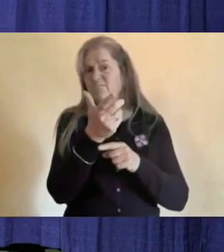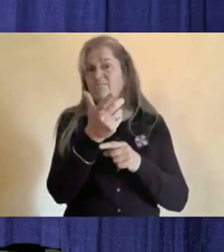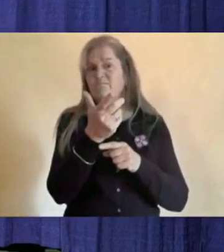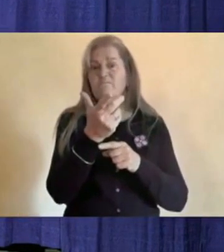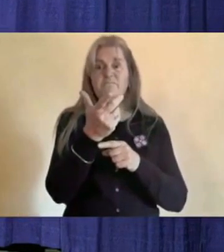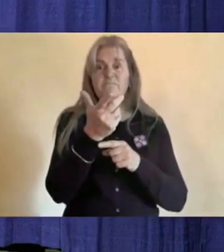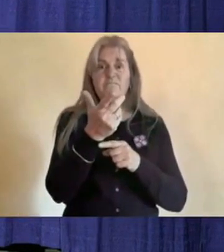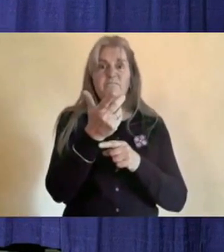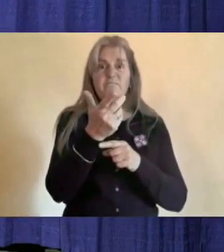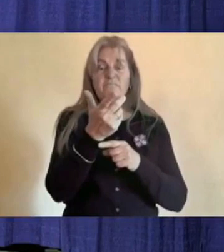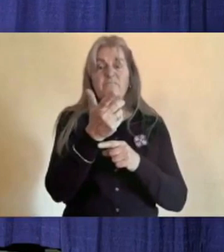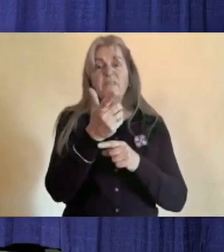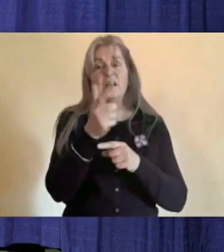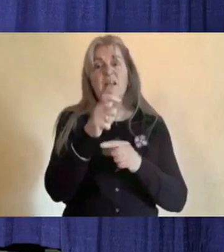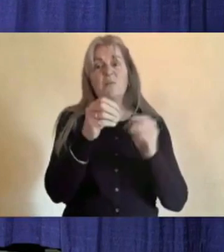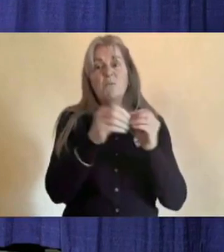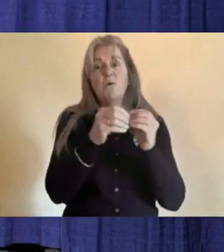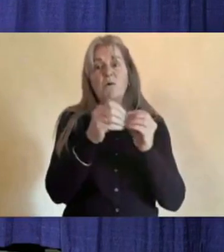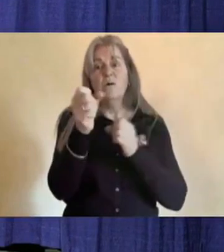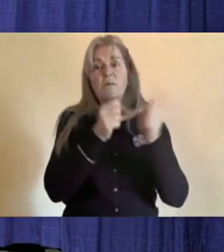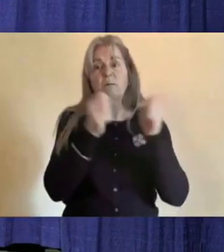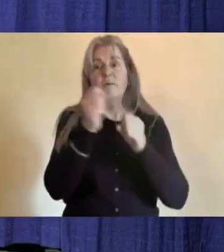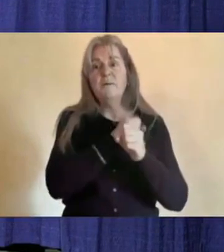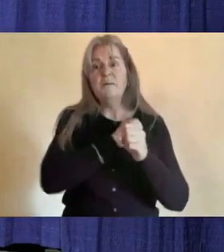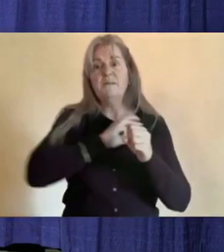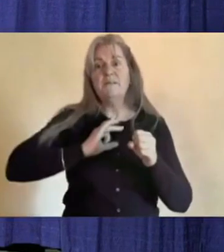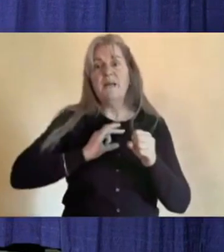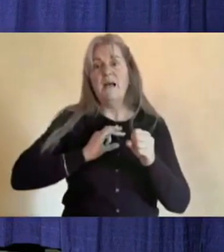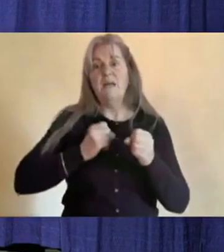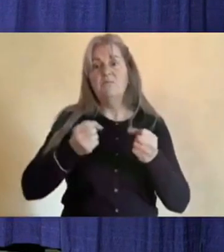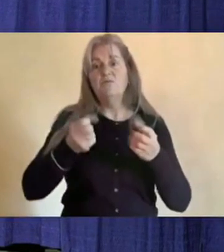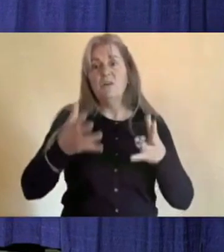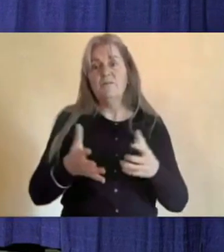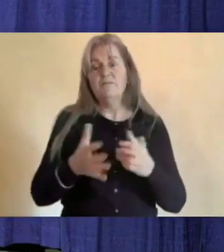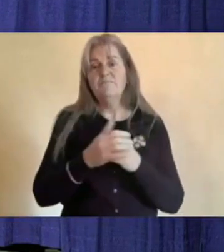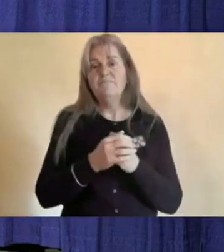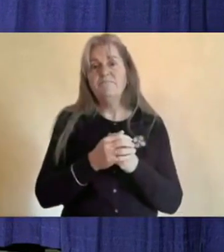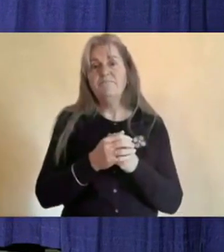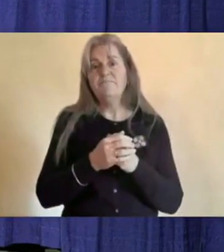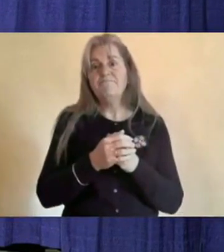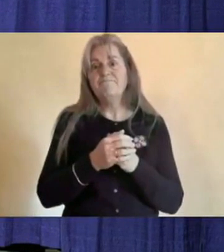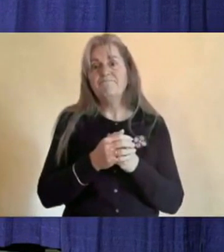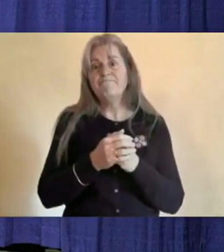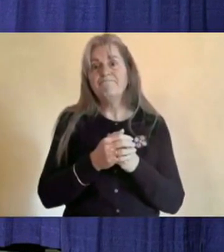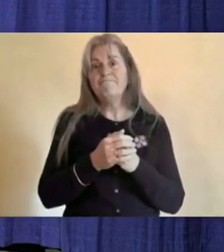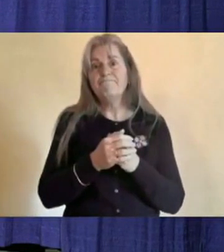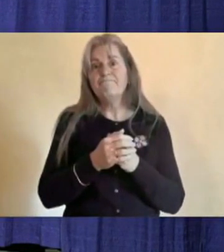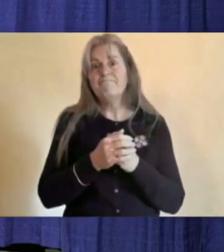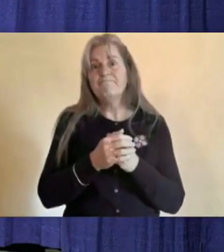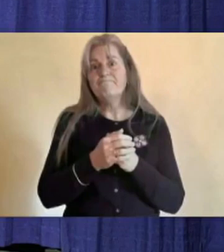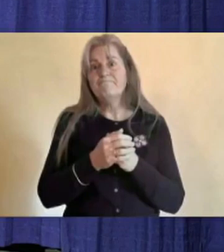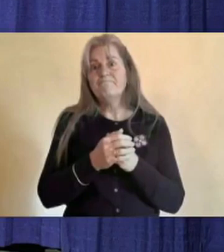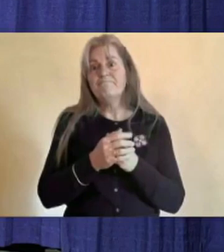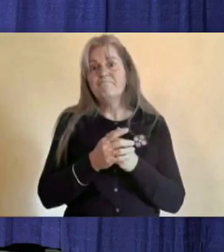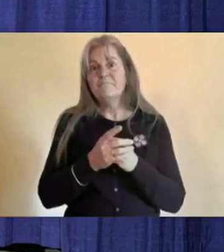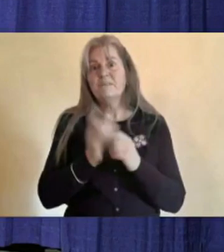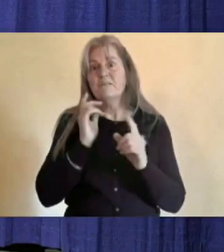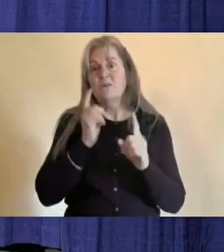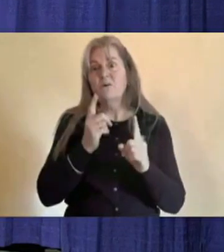some of the challenges we're having with providing a full service that we want for getting students to school safely.